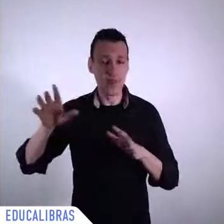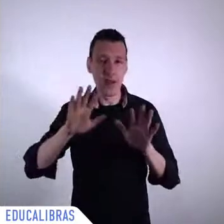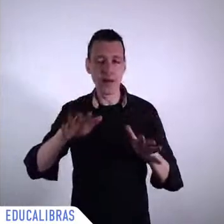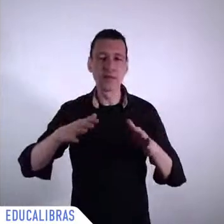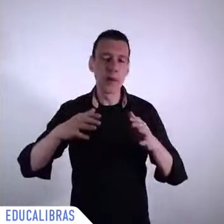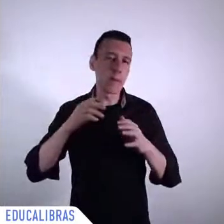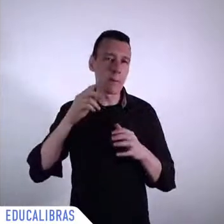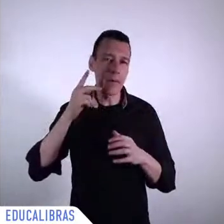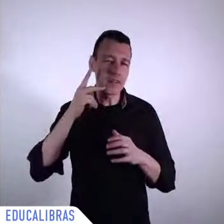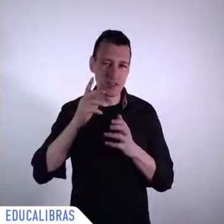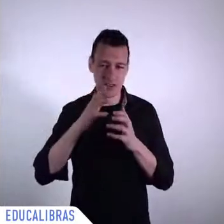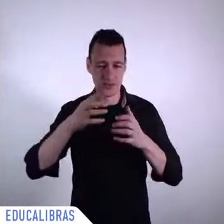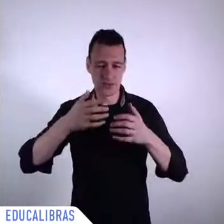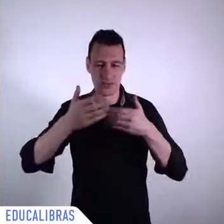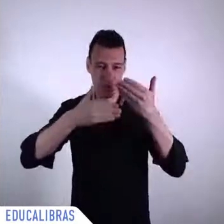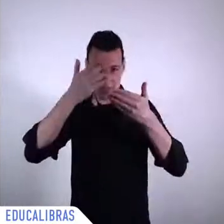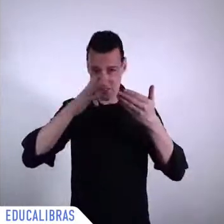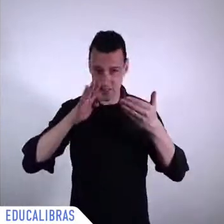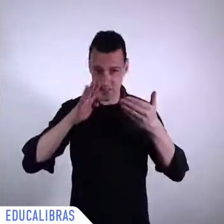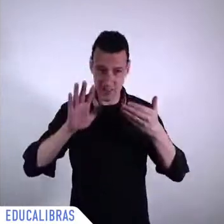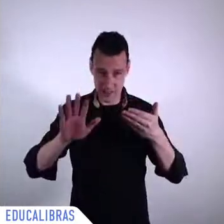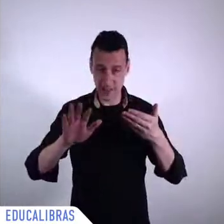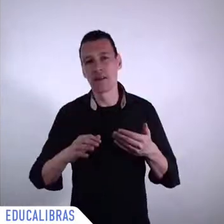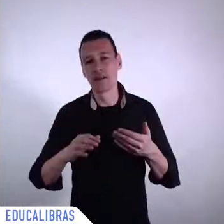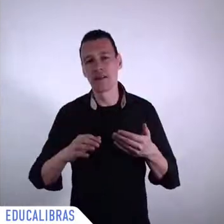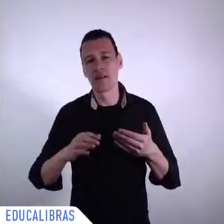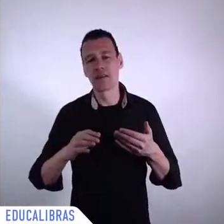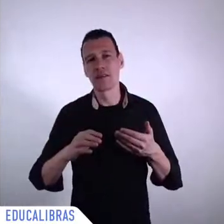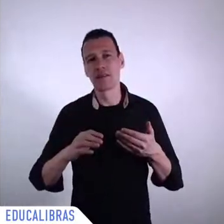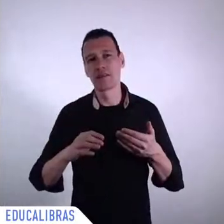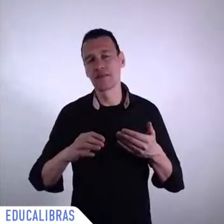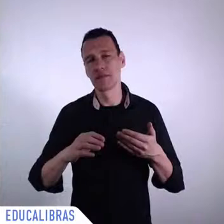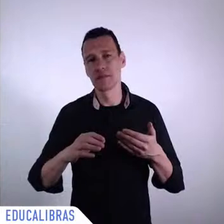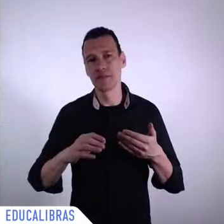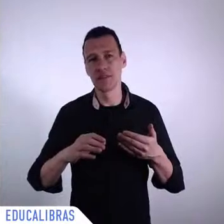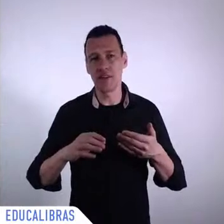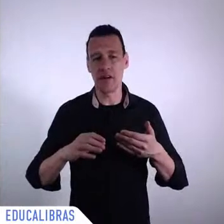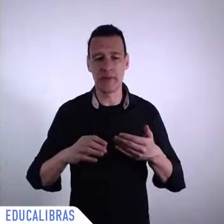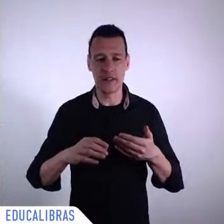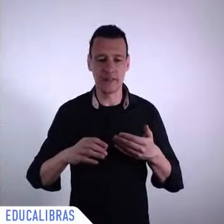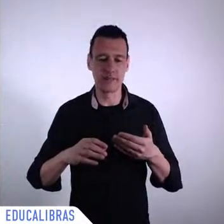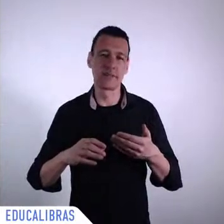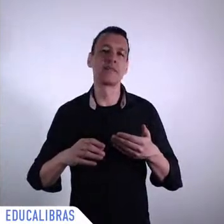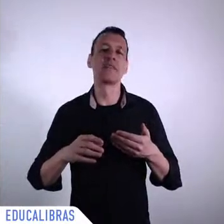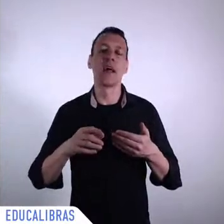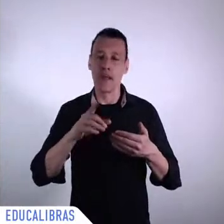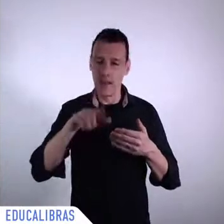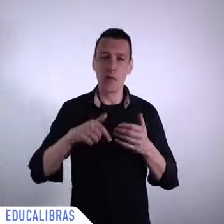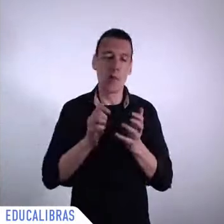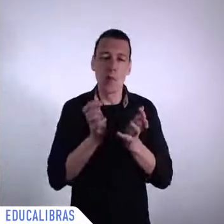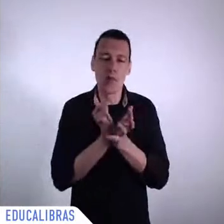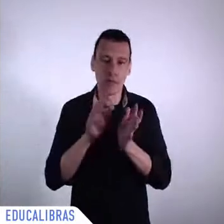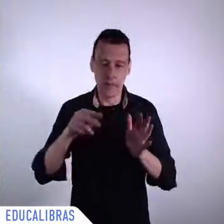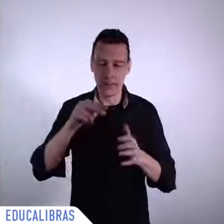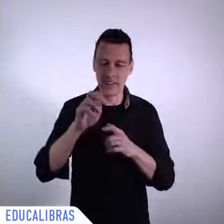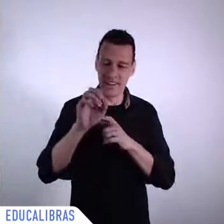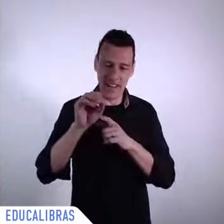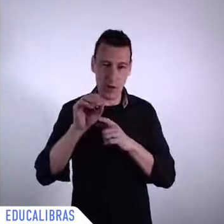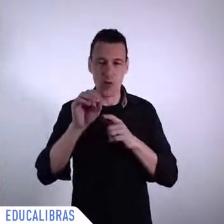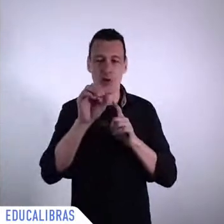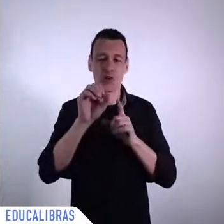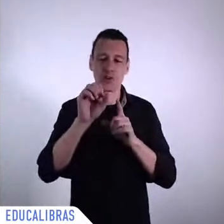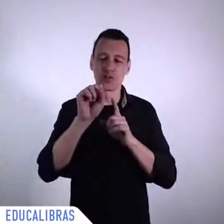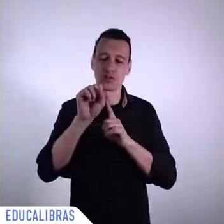socialism, but it's movement towards socialism, where it was by more than 20%, 25% points